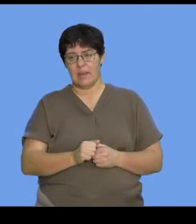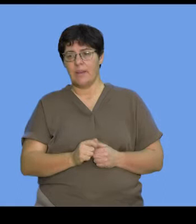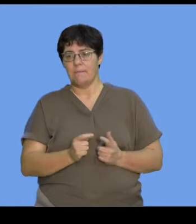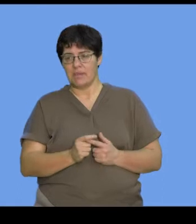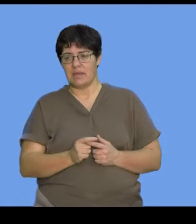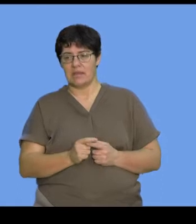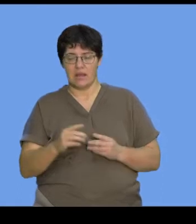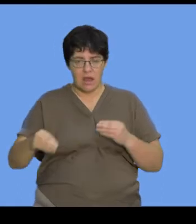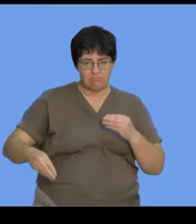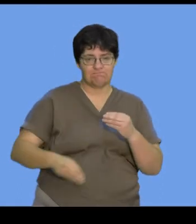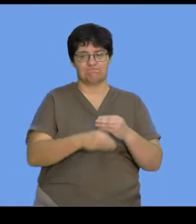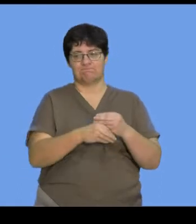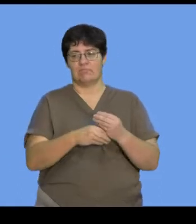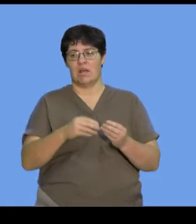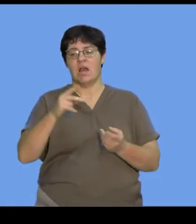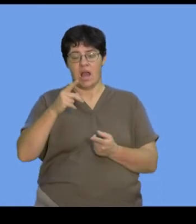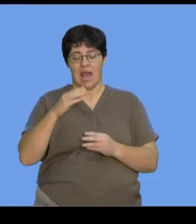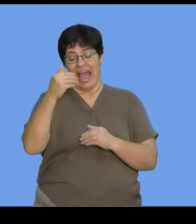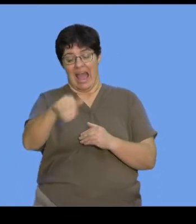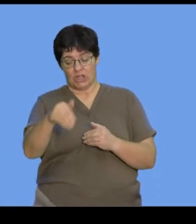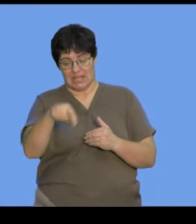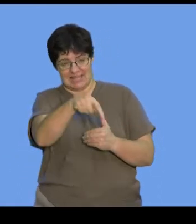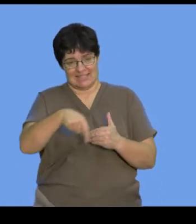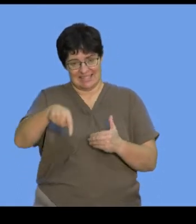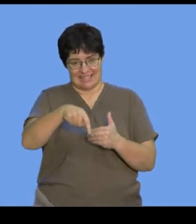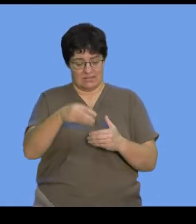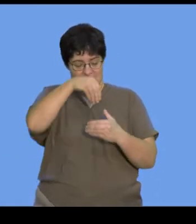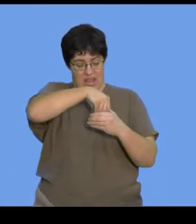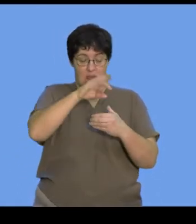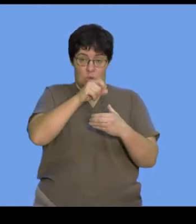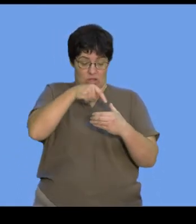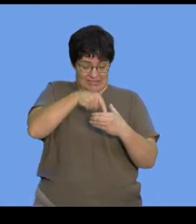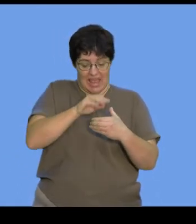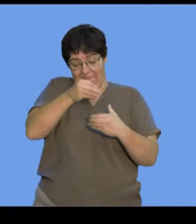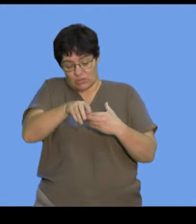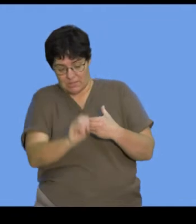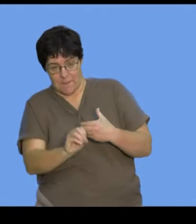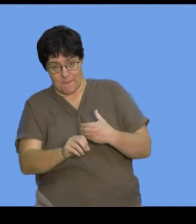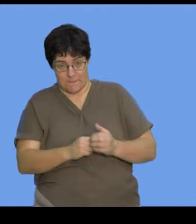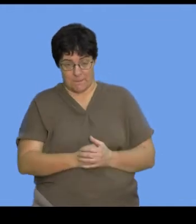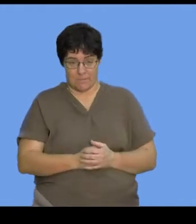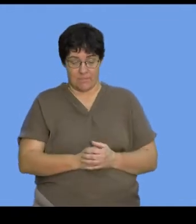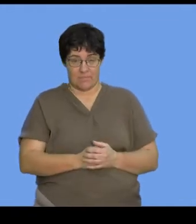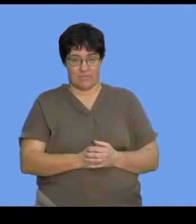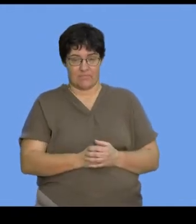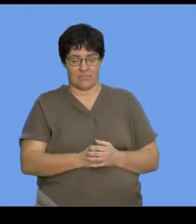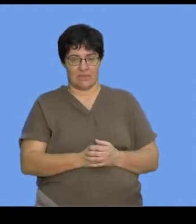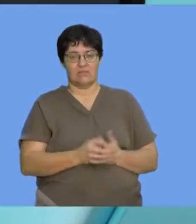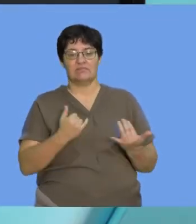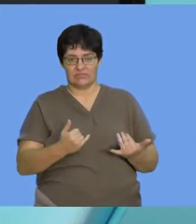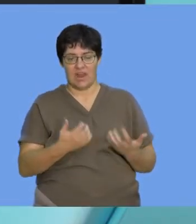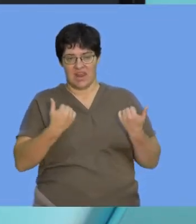extranuclear DNA found outside the nucleus. Right.